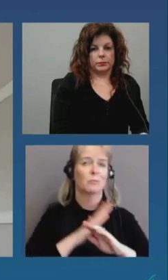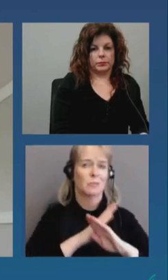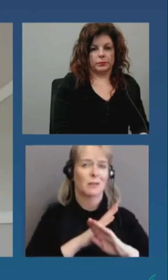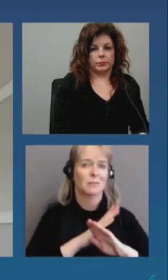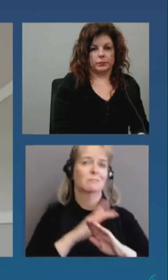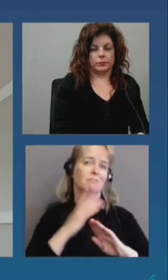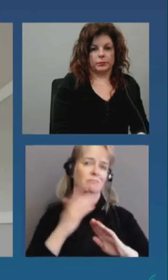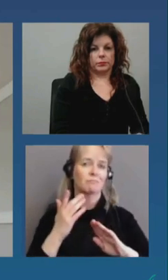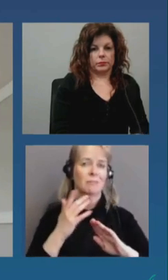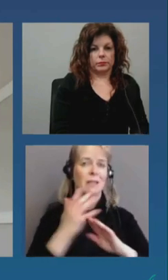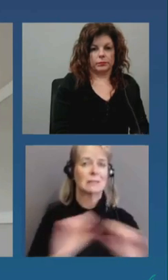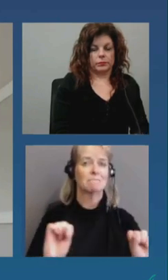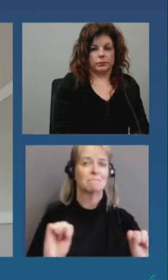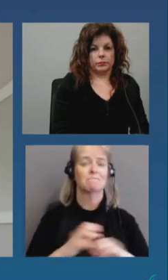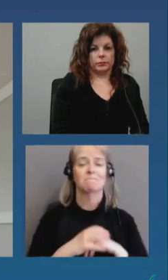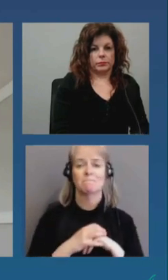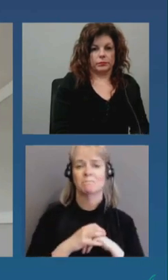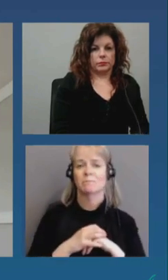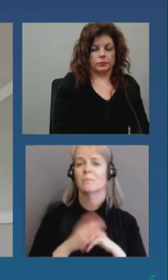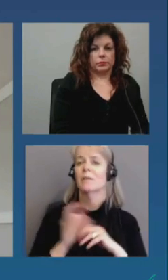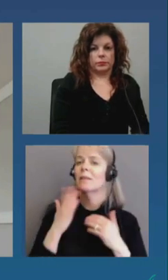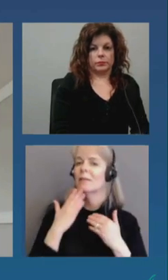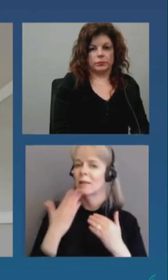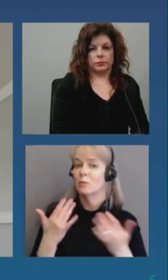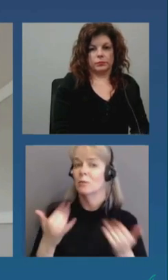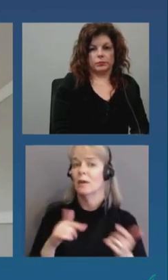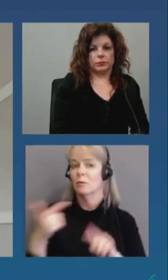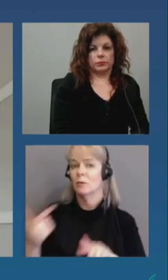so now we will go to craig lord at global news